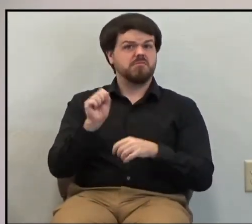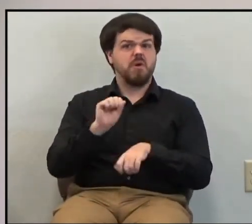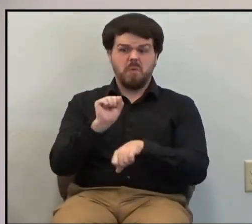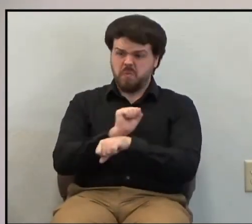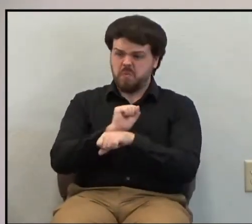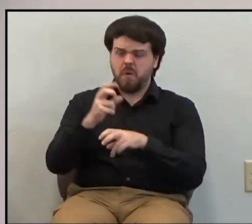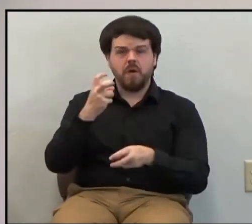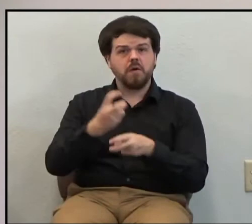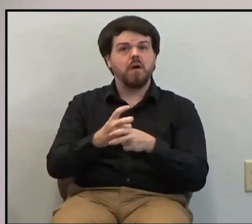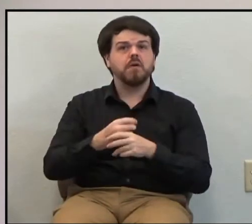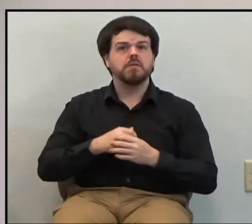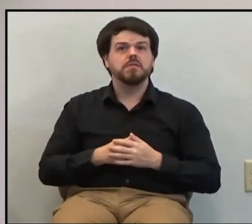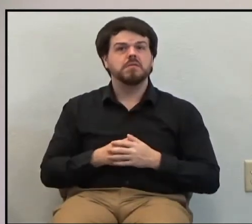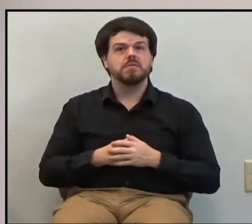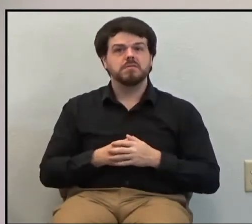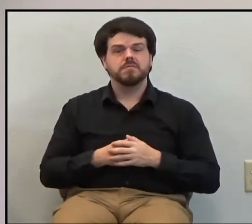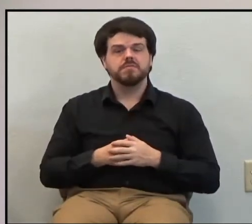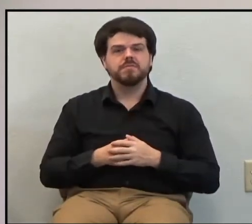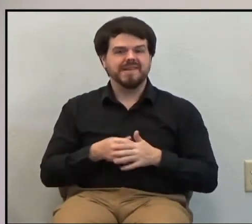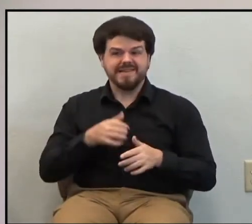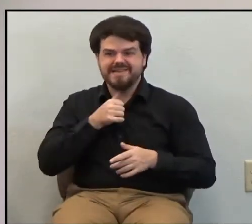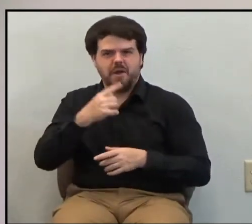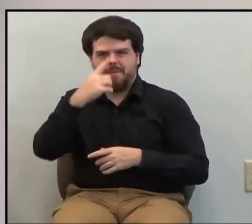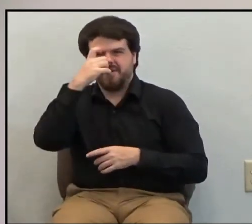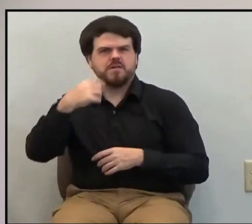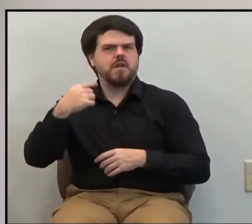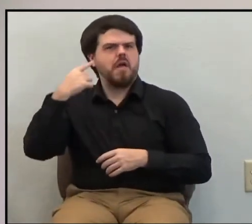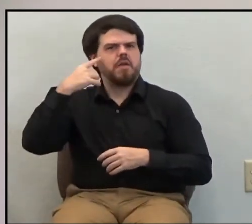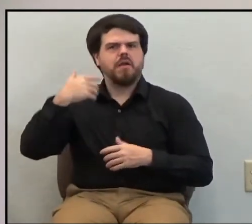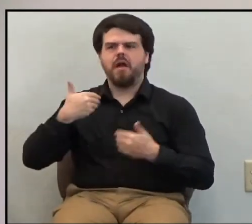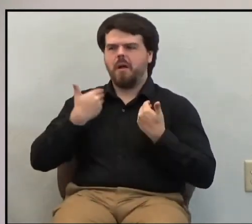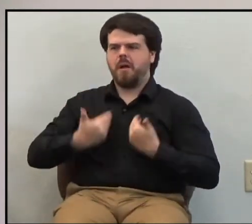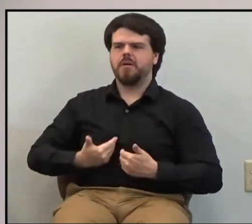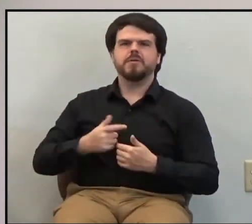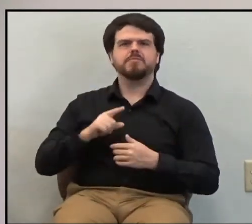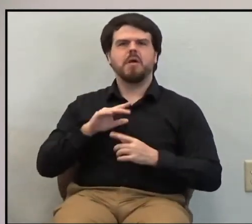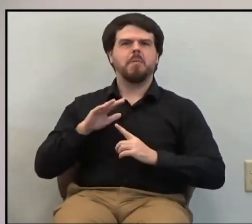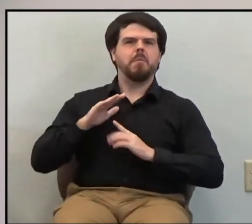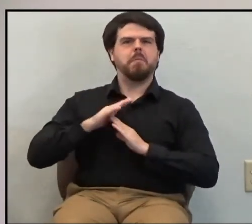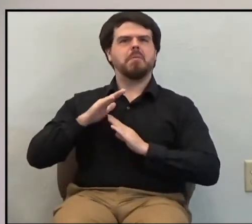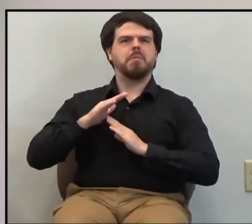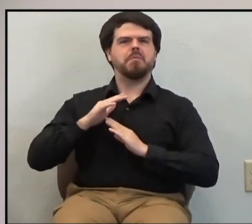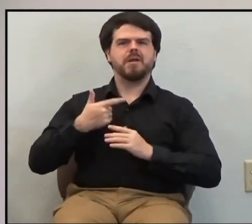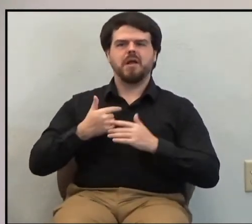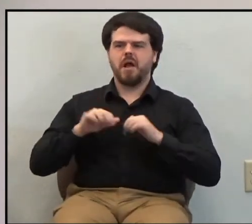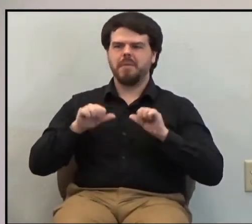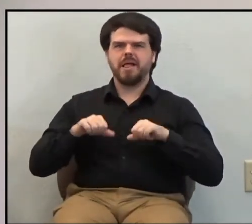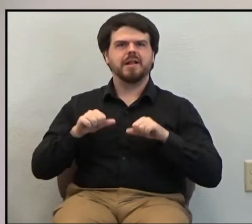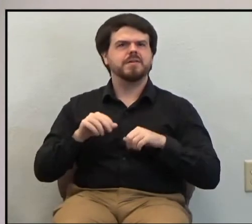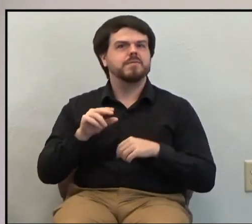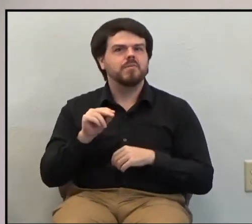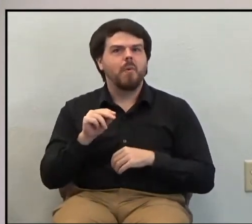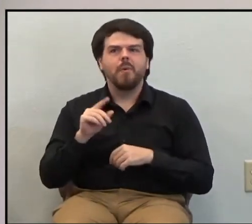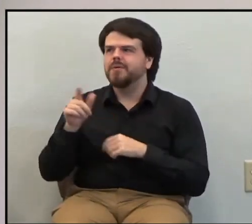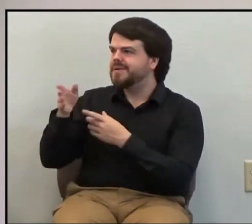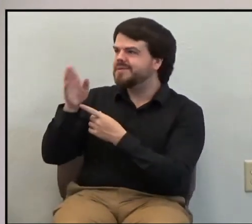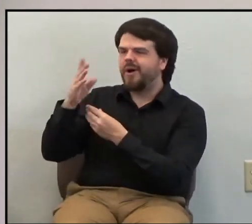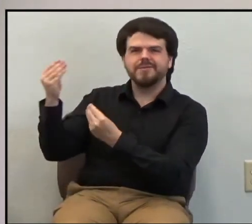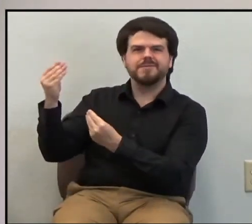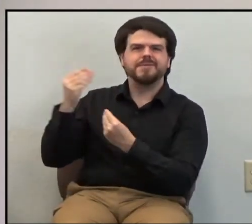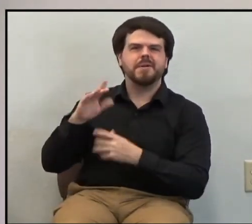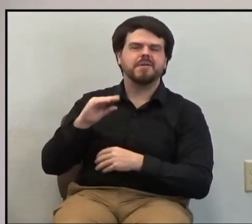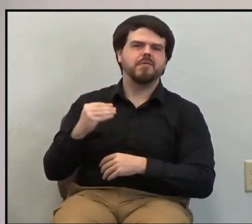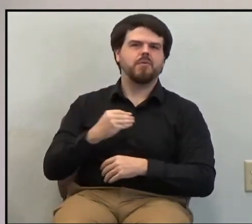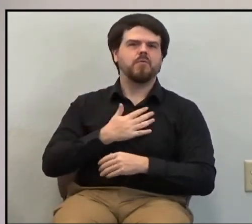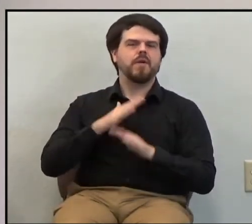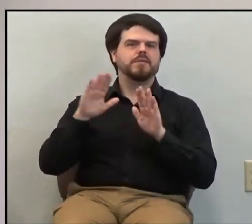everyone else. Not because I have this great ability but because God has been gracious to me. He knew the life he had